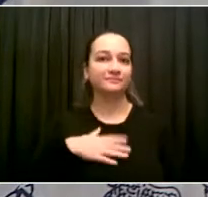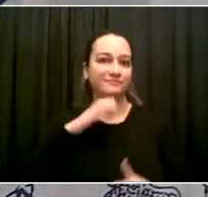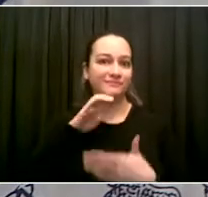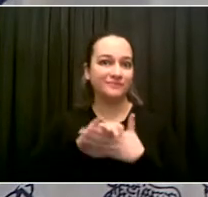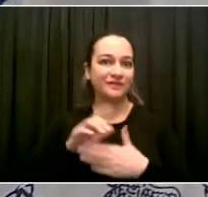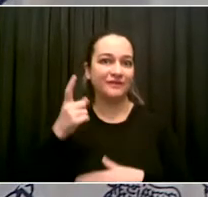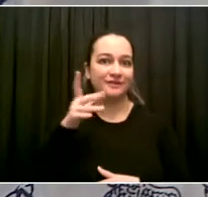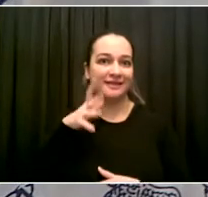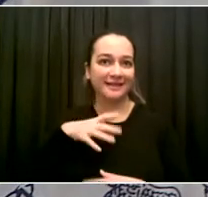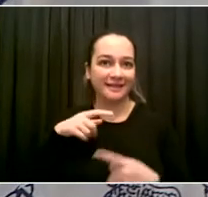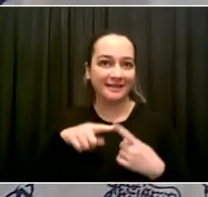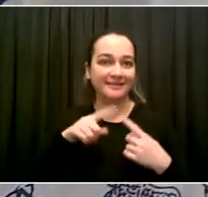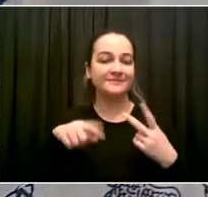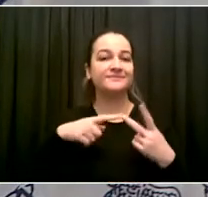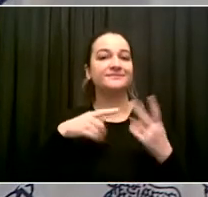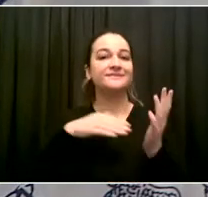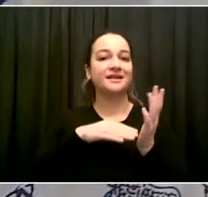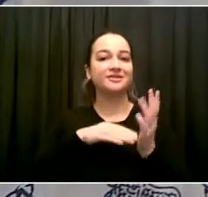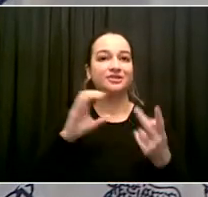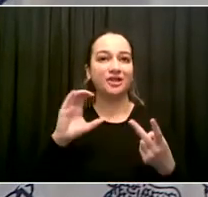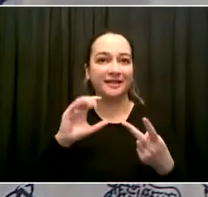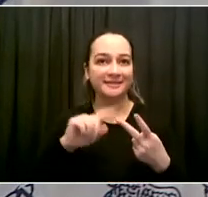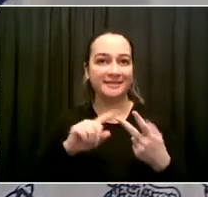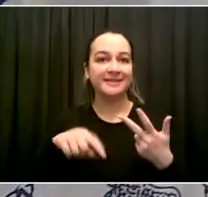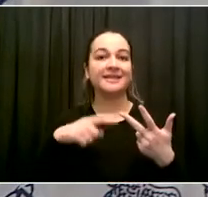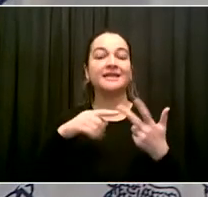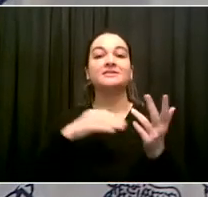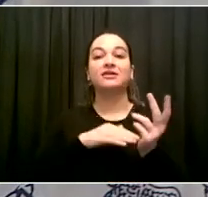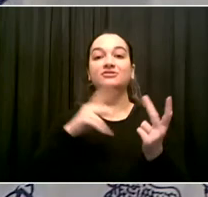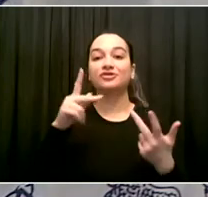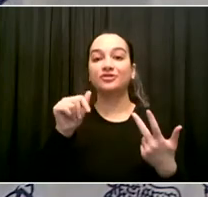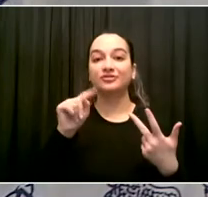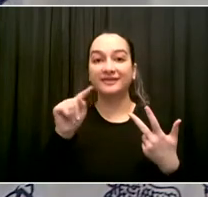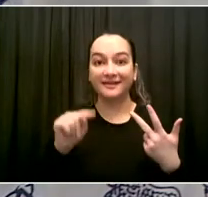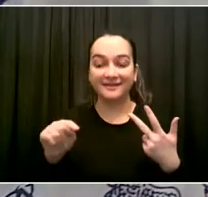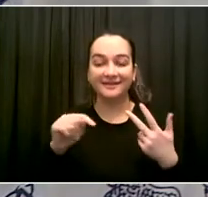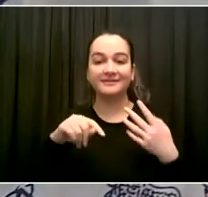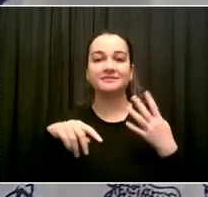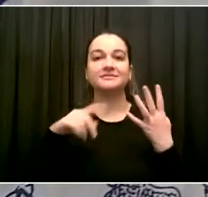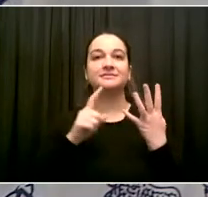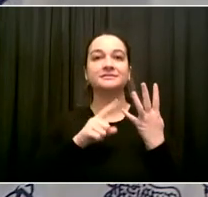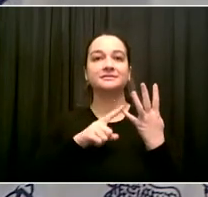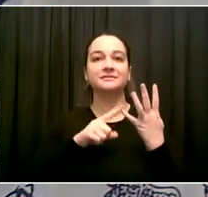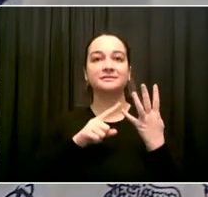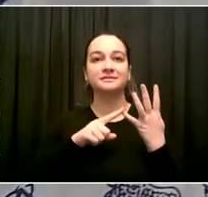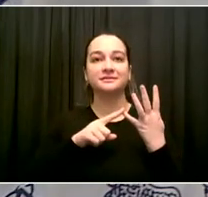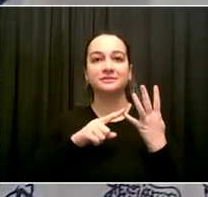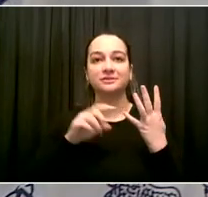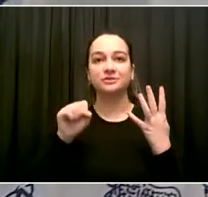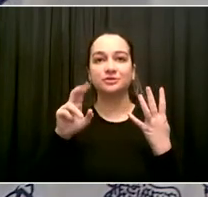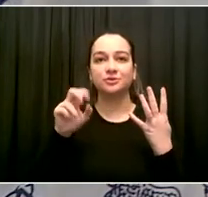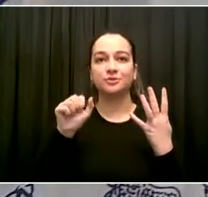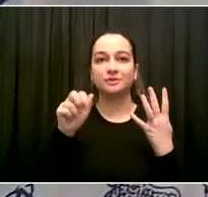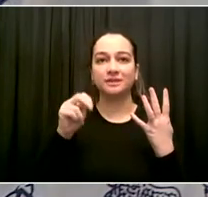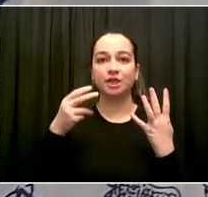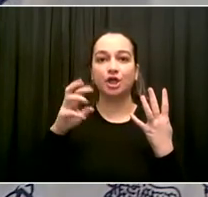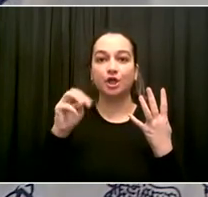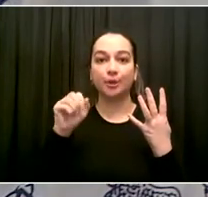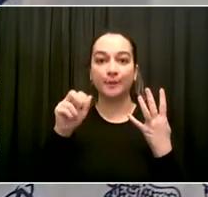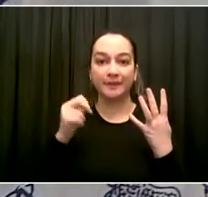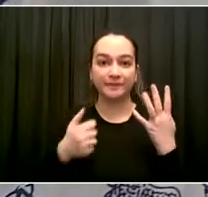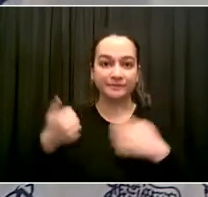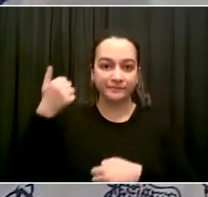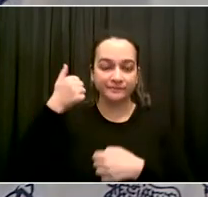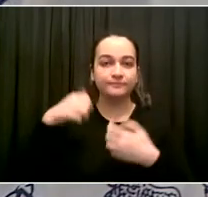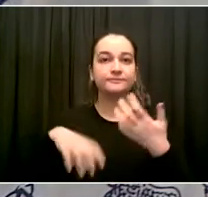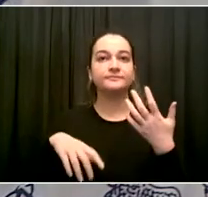Thrive NYC Executive Director Susan Herman, the Director of Citywide Events Ellen Canfield, and Senior Advisor Dr. Jay Varma.